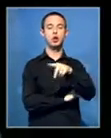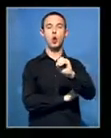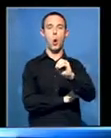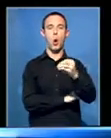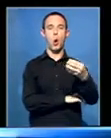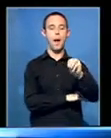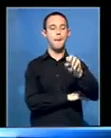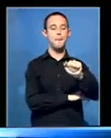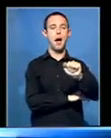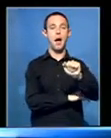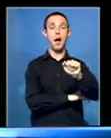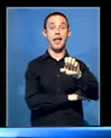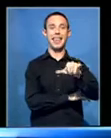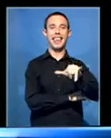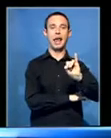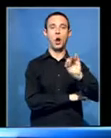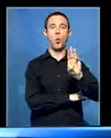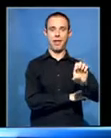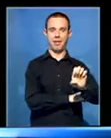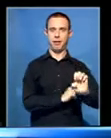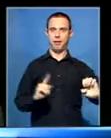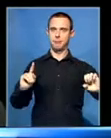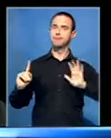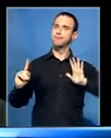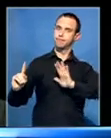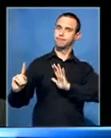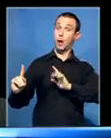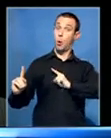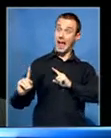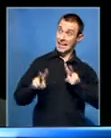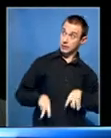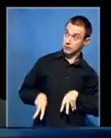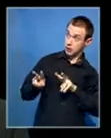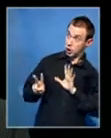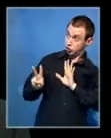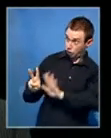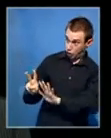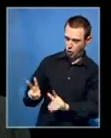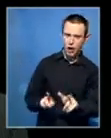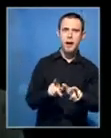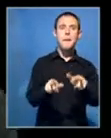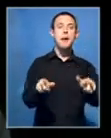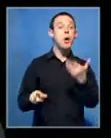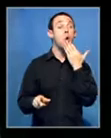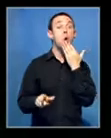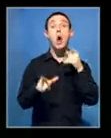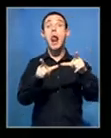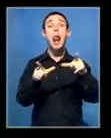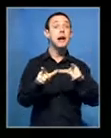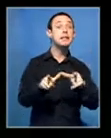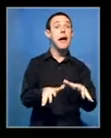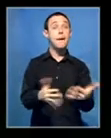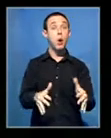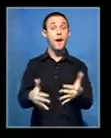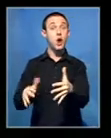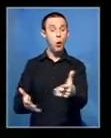all the unlicensed and illegal firearms off the streets. And we must take